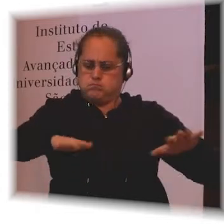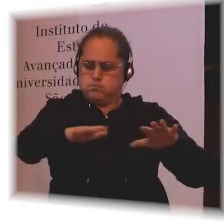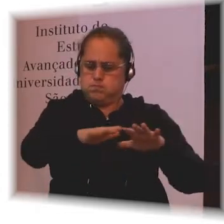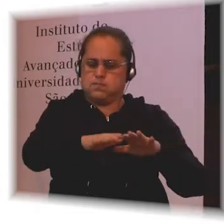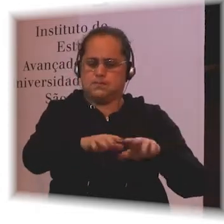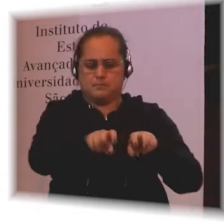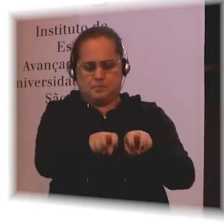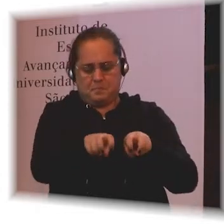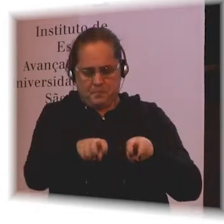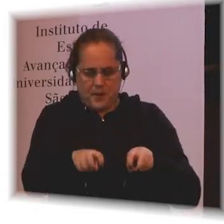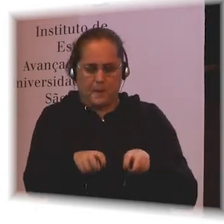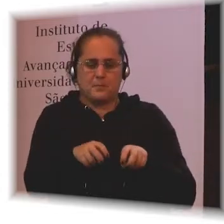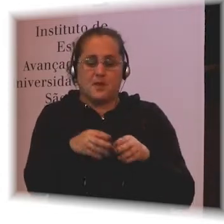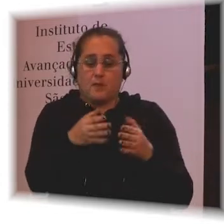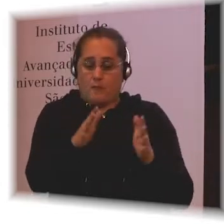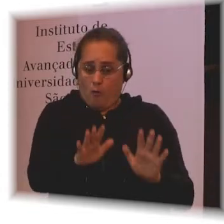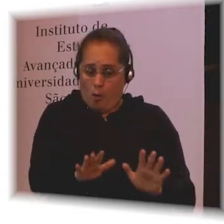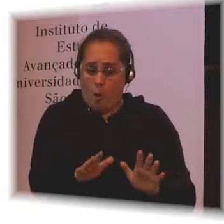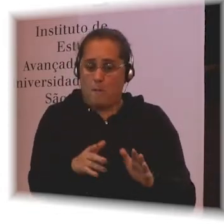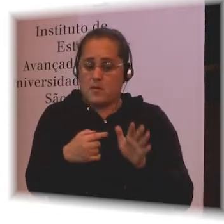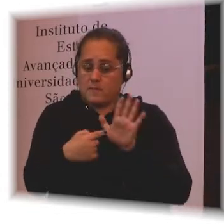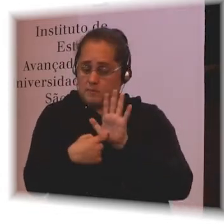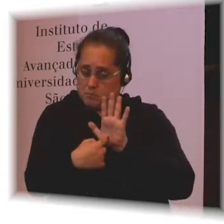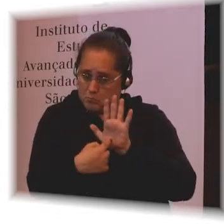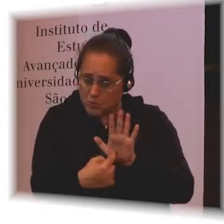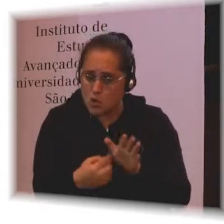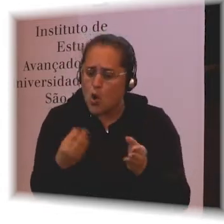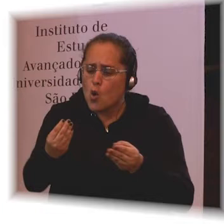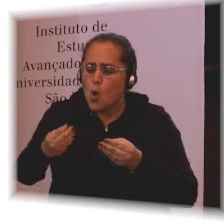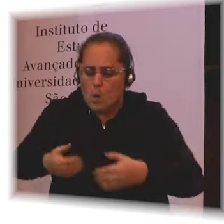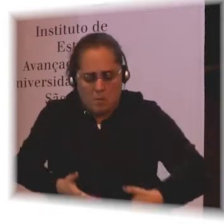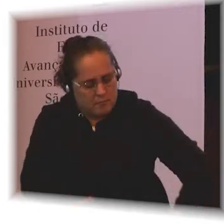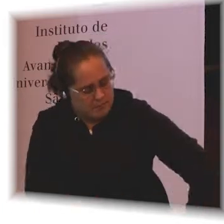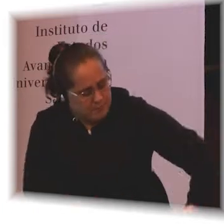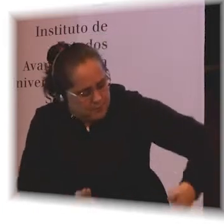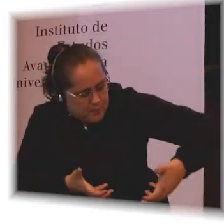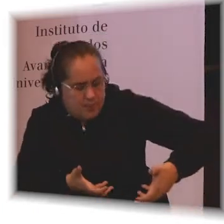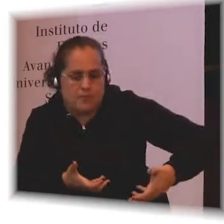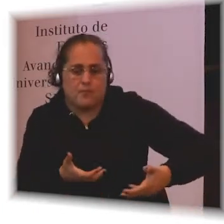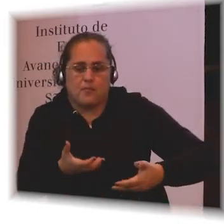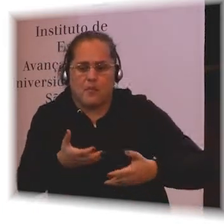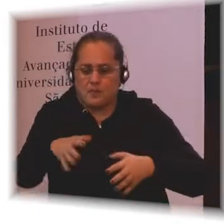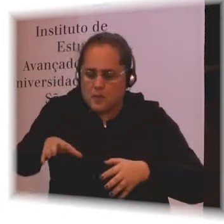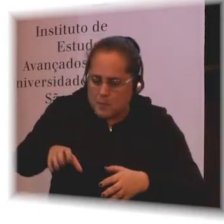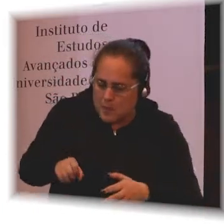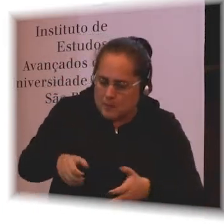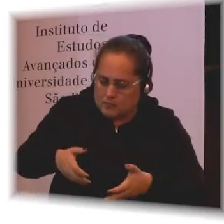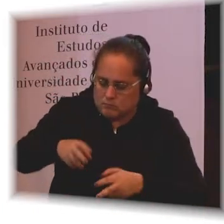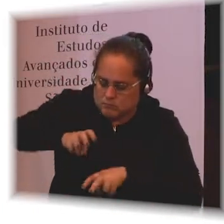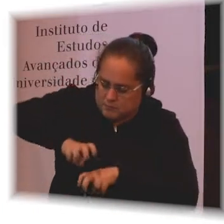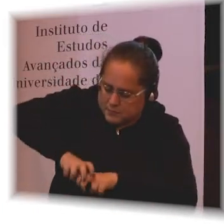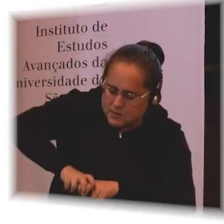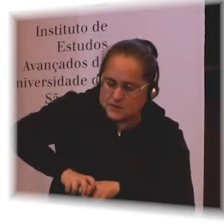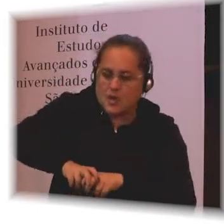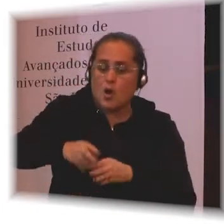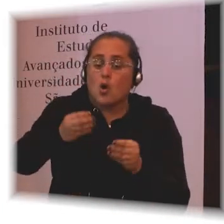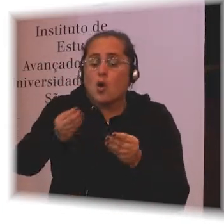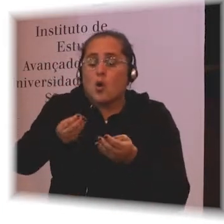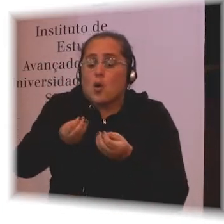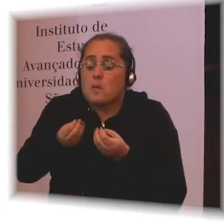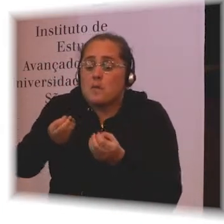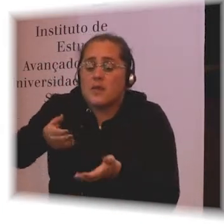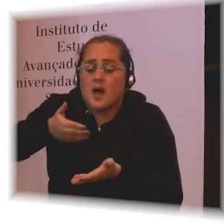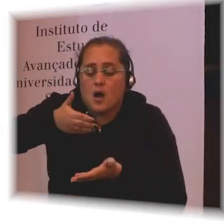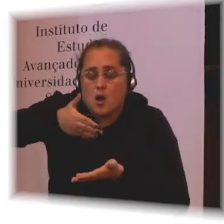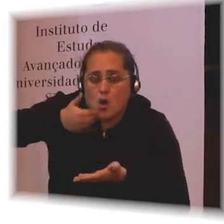how to sit the child, how to position the child, how to feed the child, because malnutrition was a huge issue. And some of it